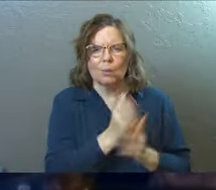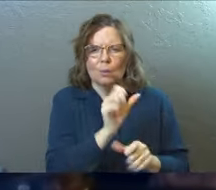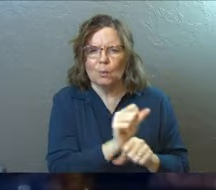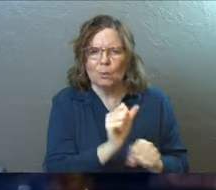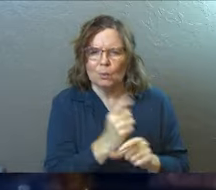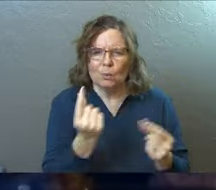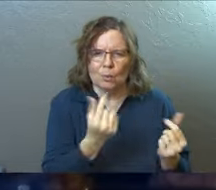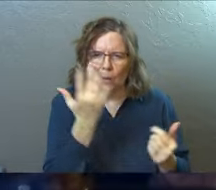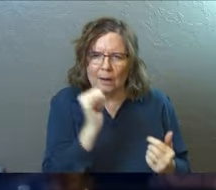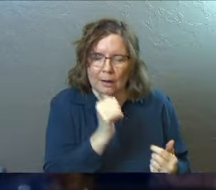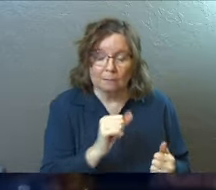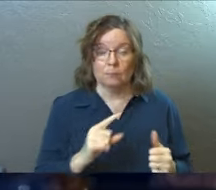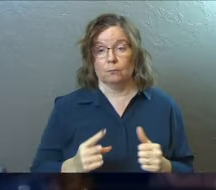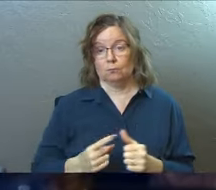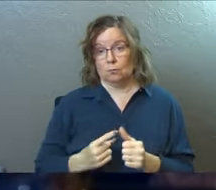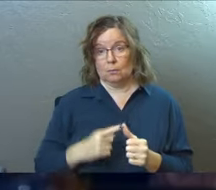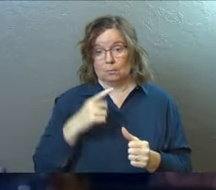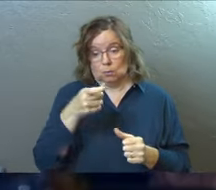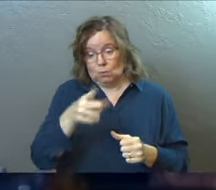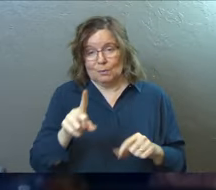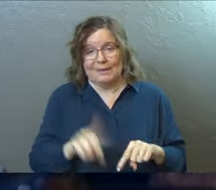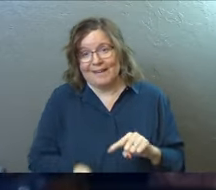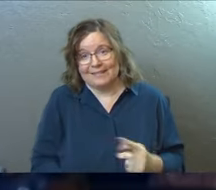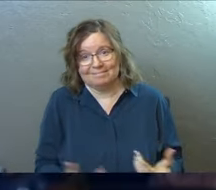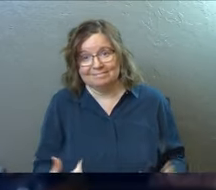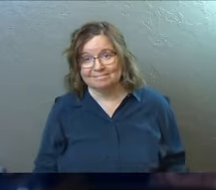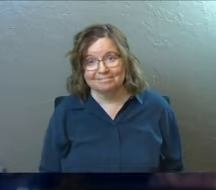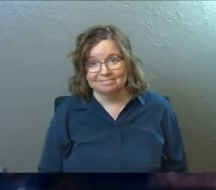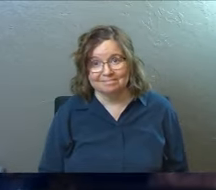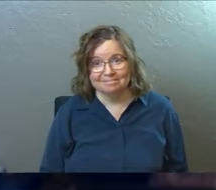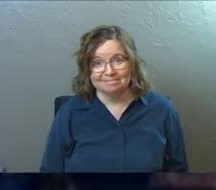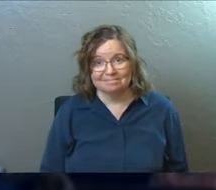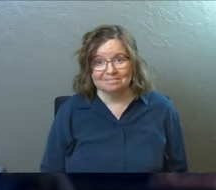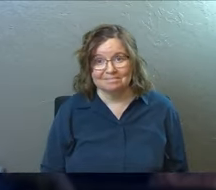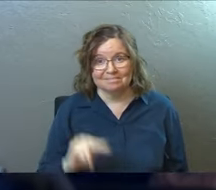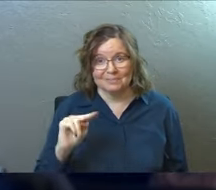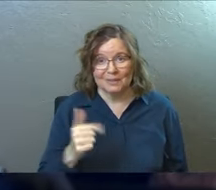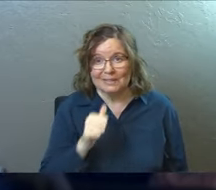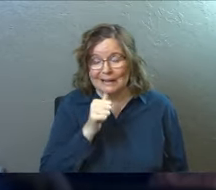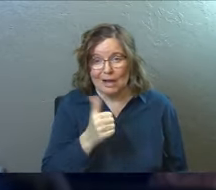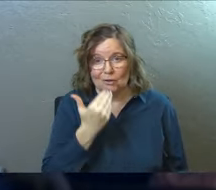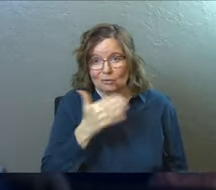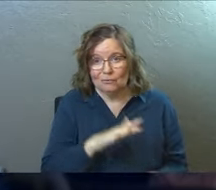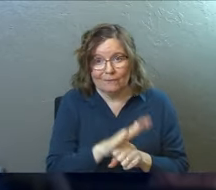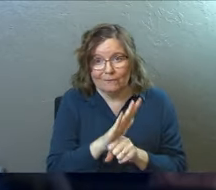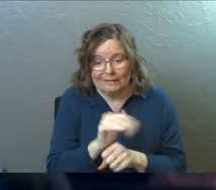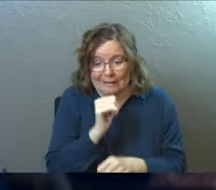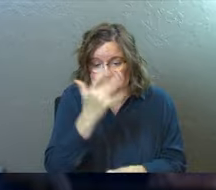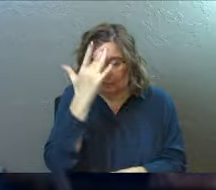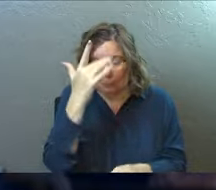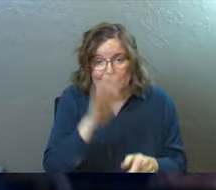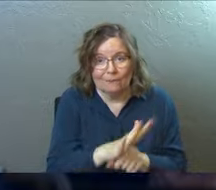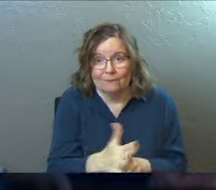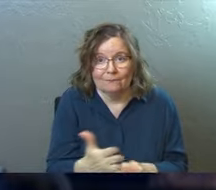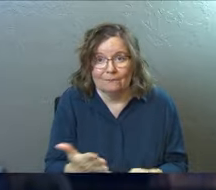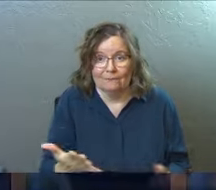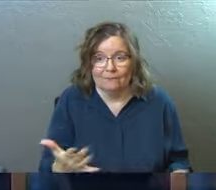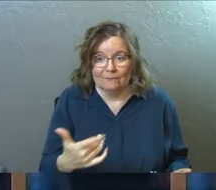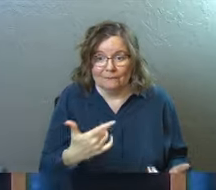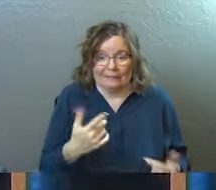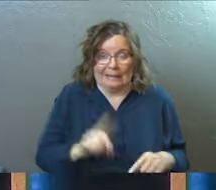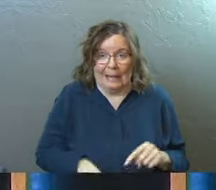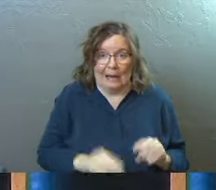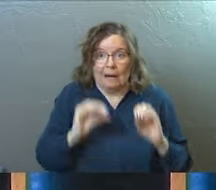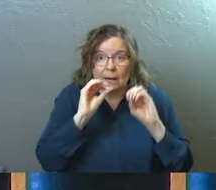through the works that we do? Number one, because you can't. You're just not smart enough. You're just